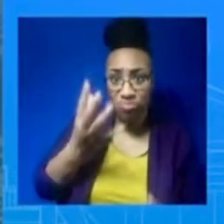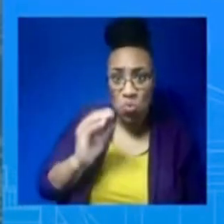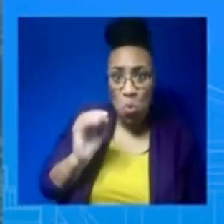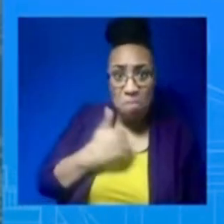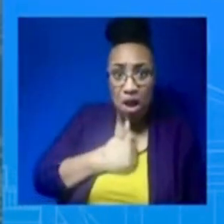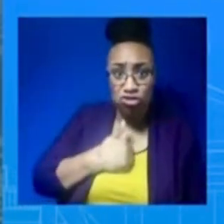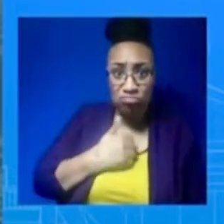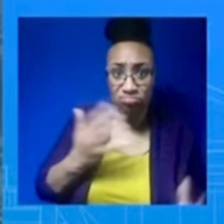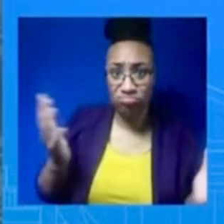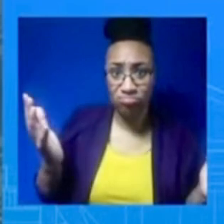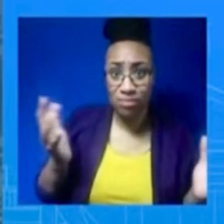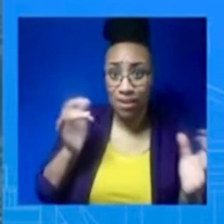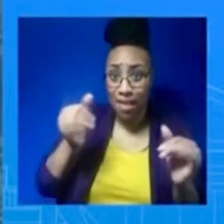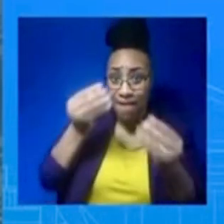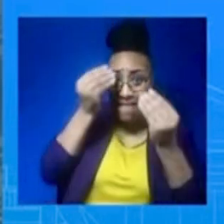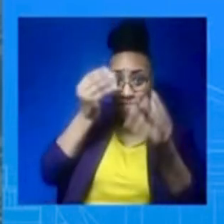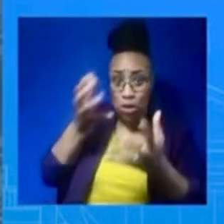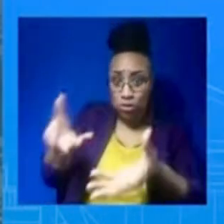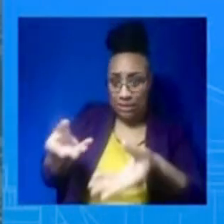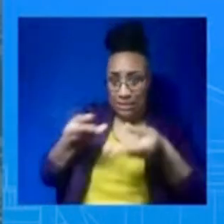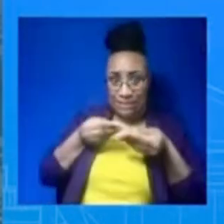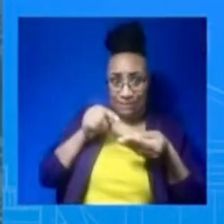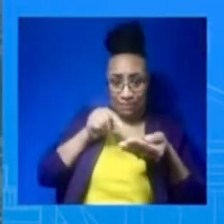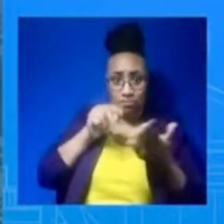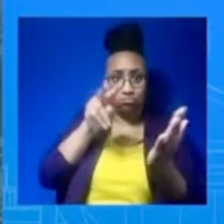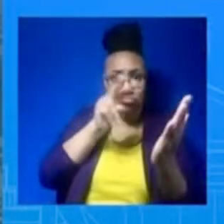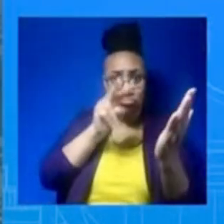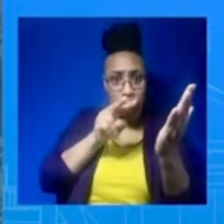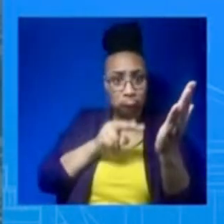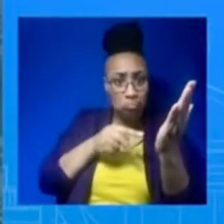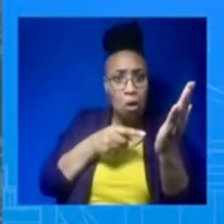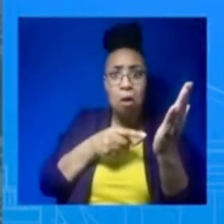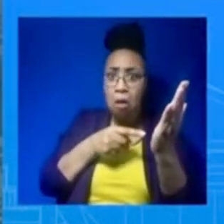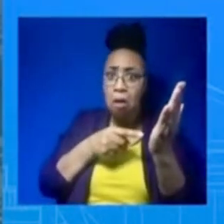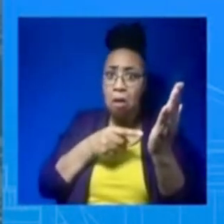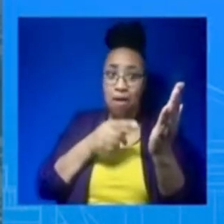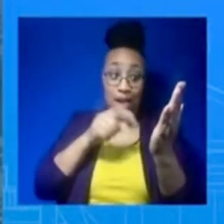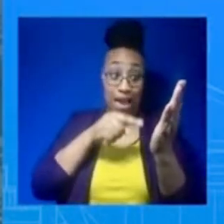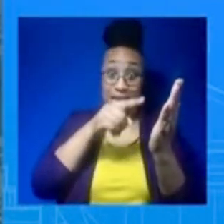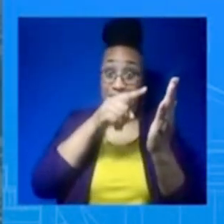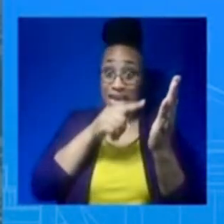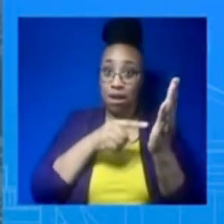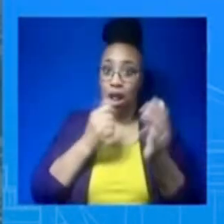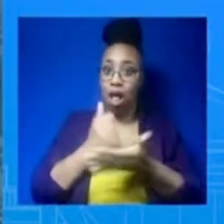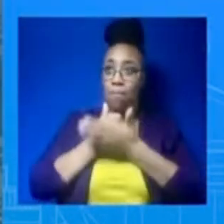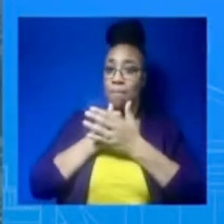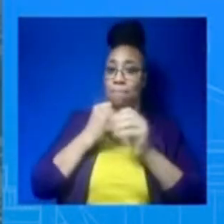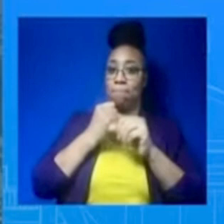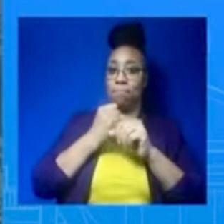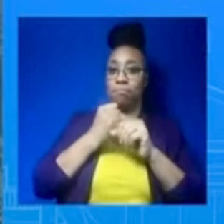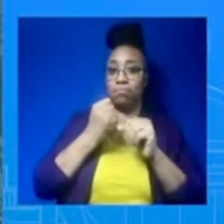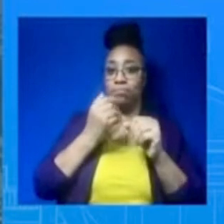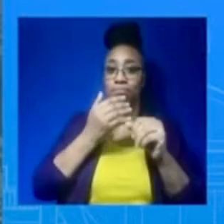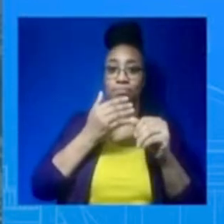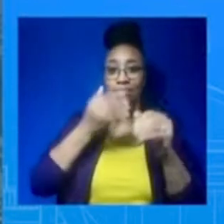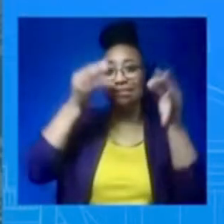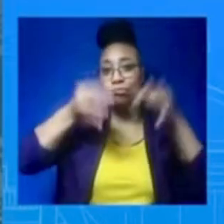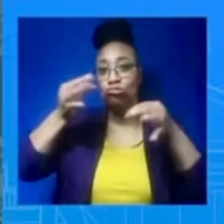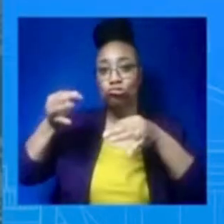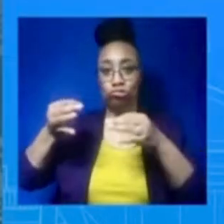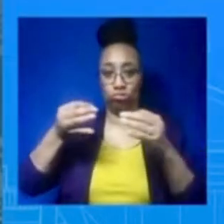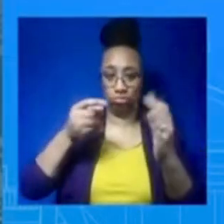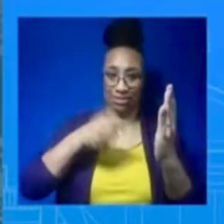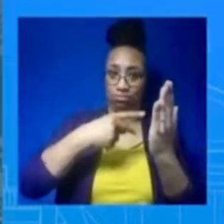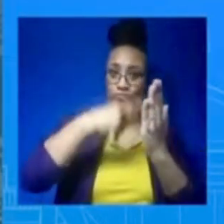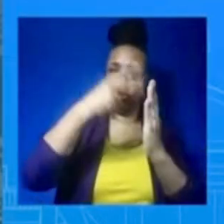of the leaders in the Defense Department who are going to have to execute on that mission. The President did exactly that. He put the safety and security of the American people